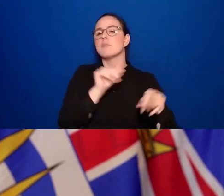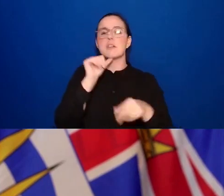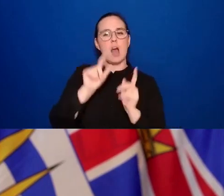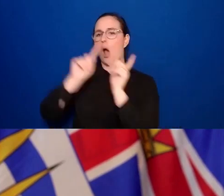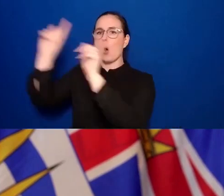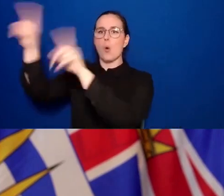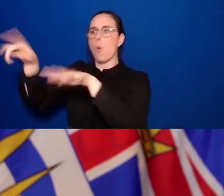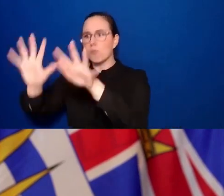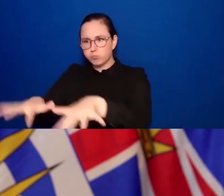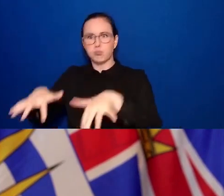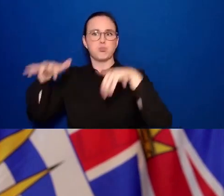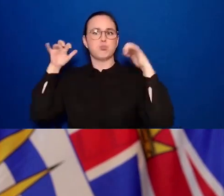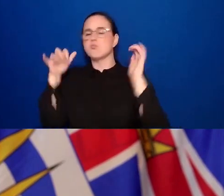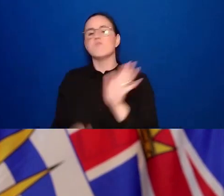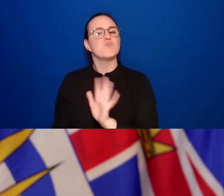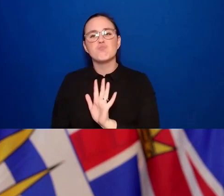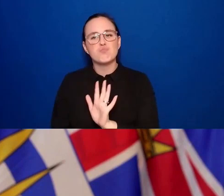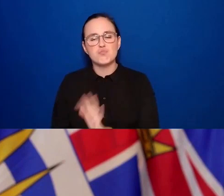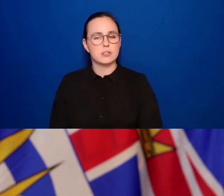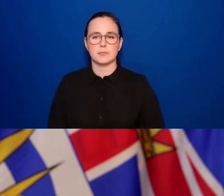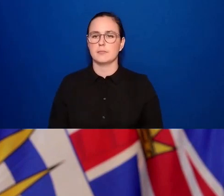to operate safely.